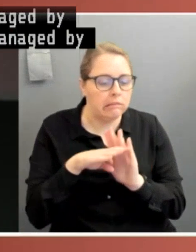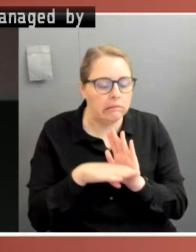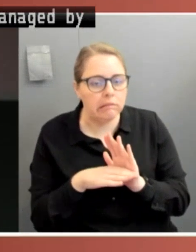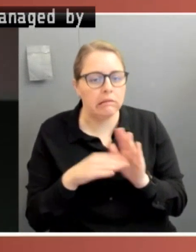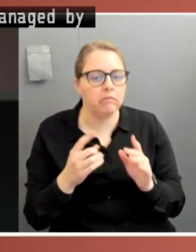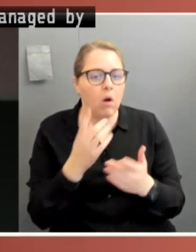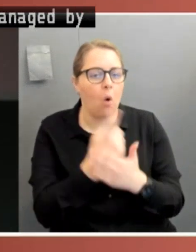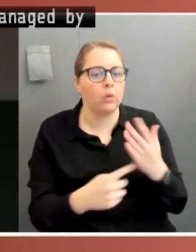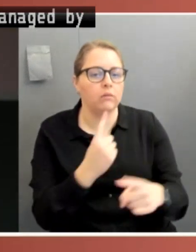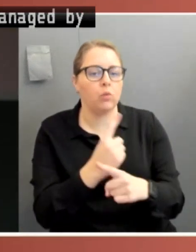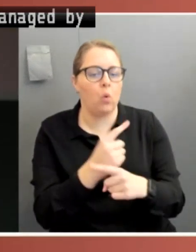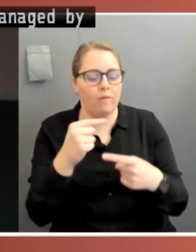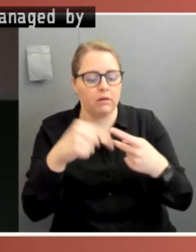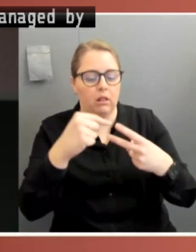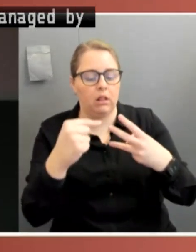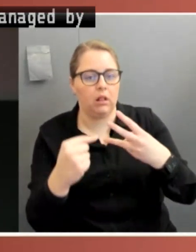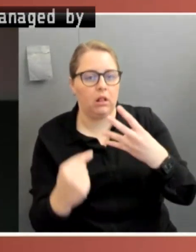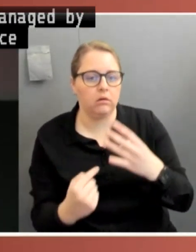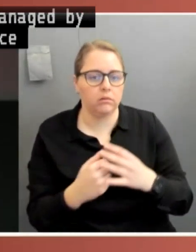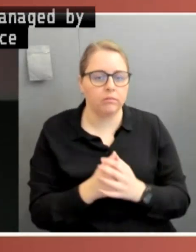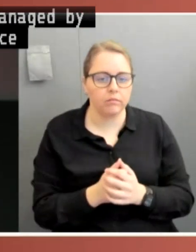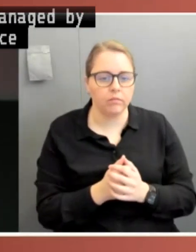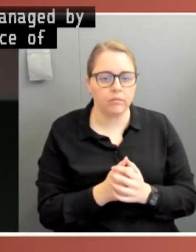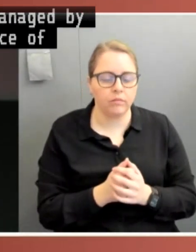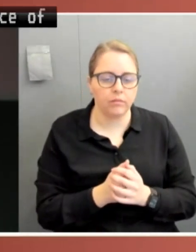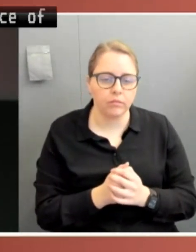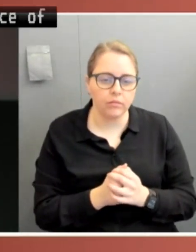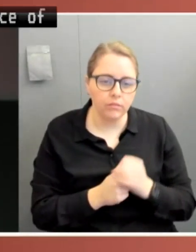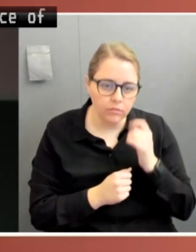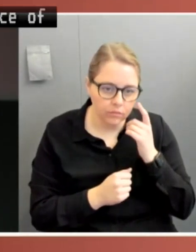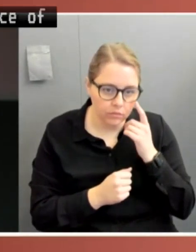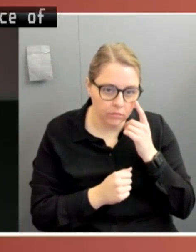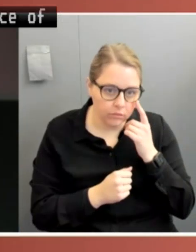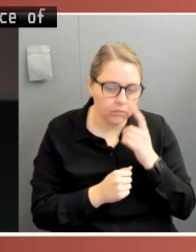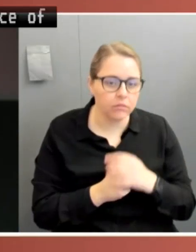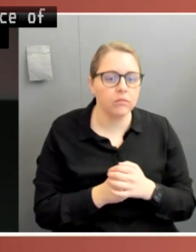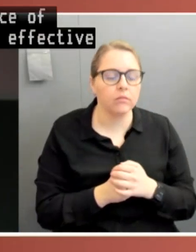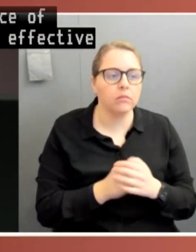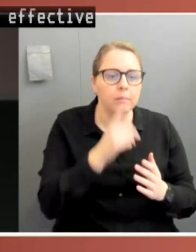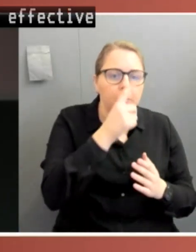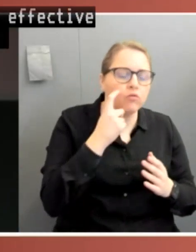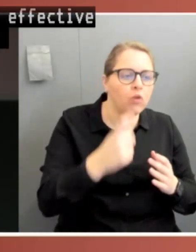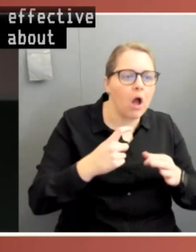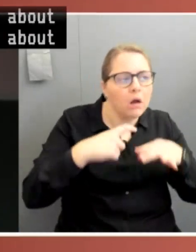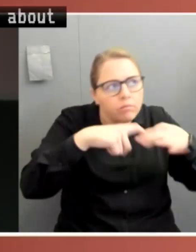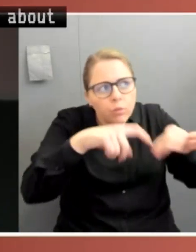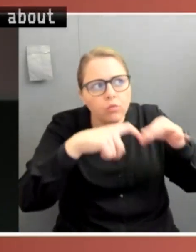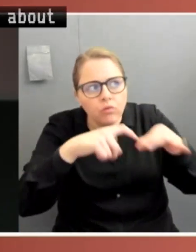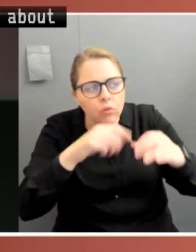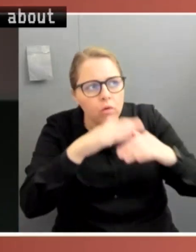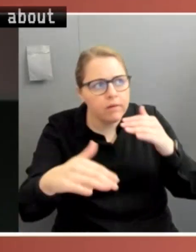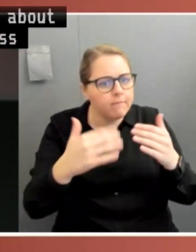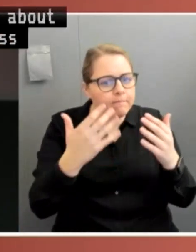was effective for preventing questioning about that, the ability to access documents, the ability to look at modelling.